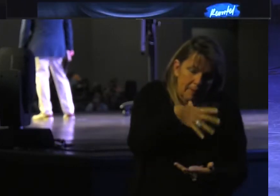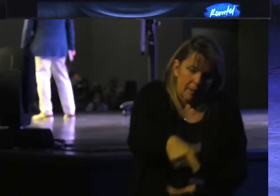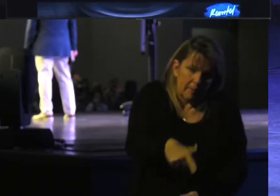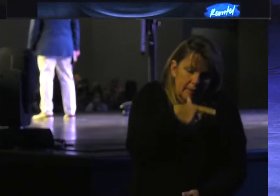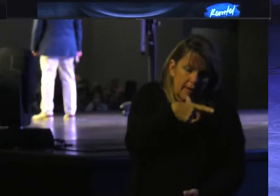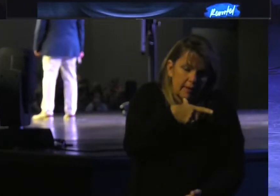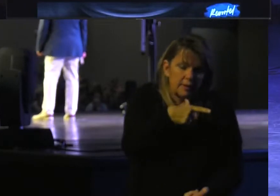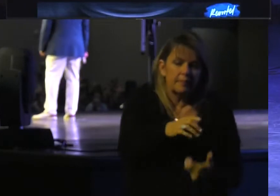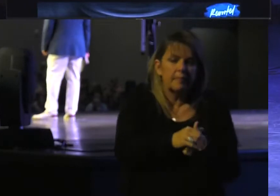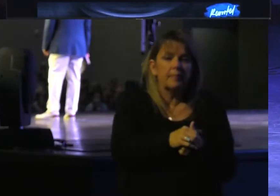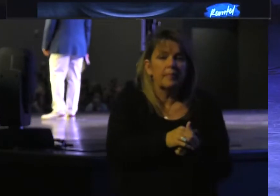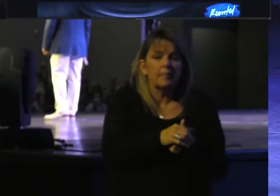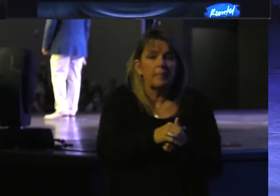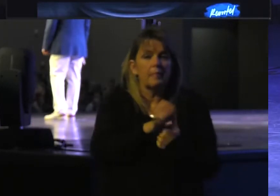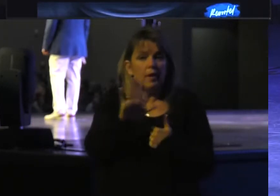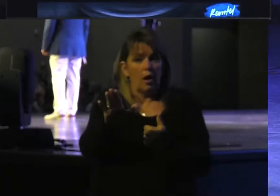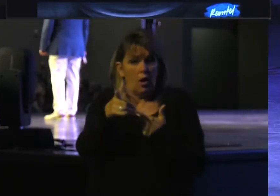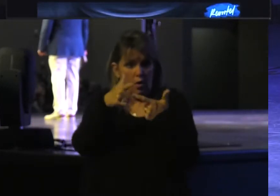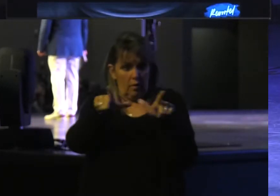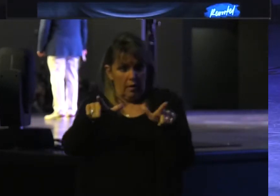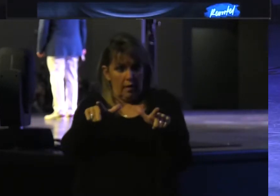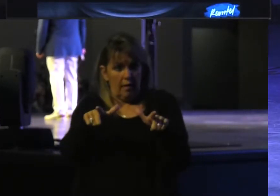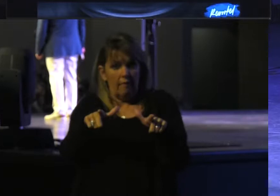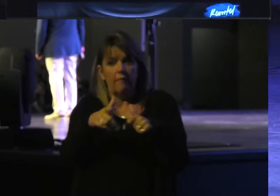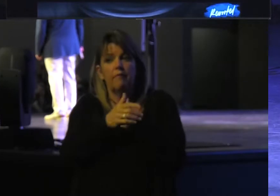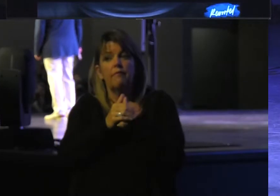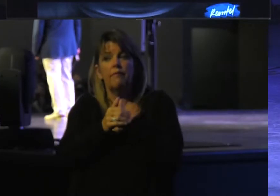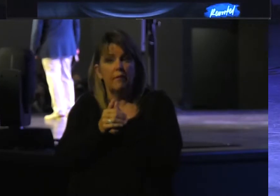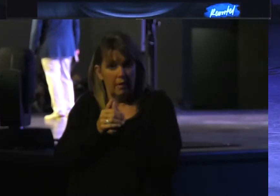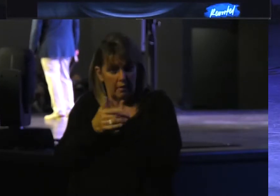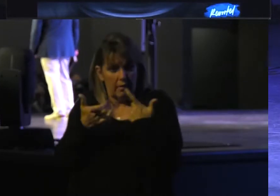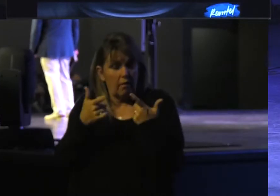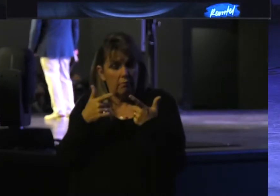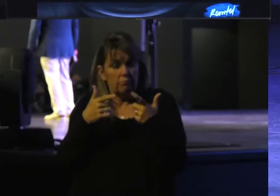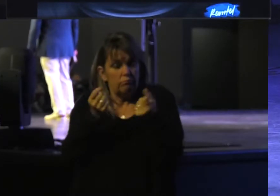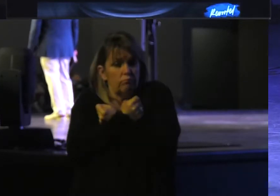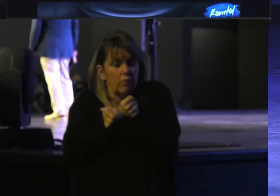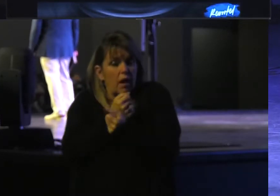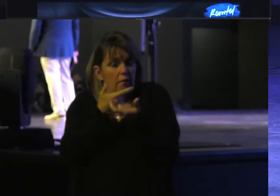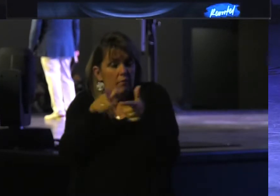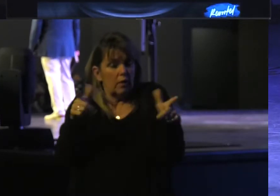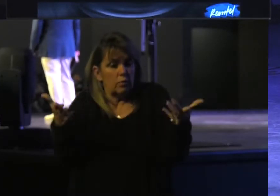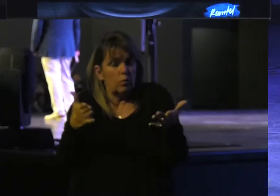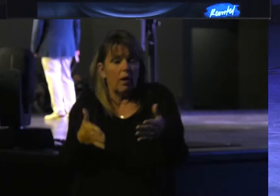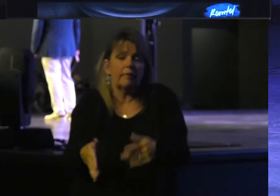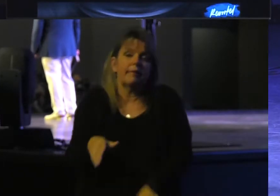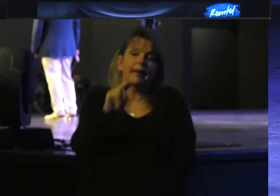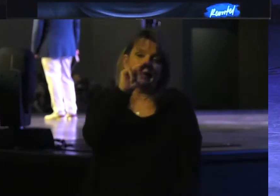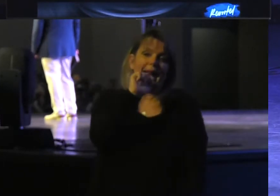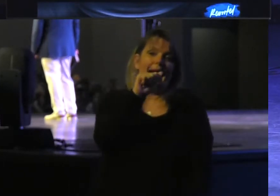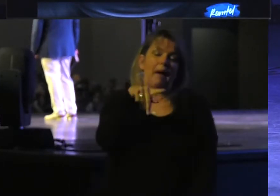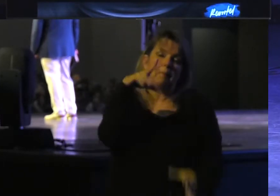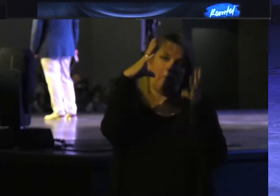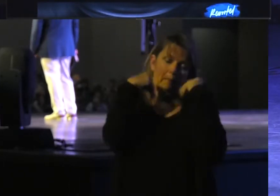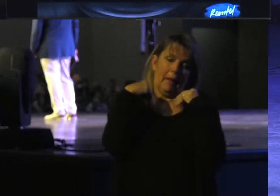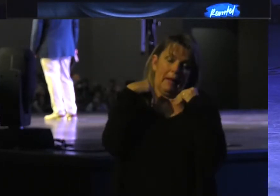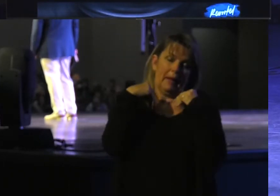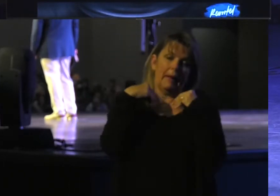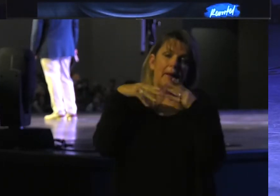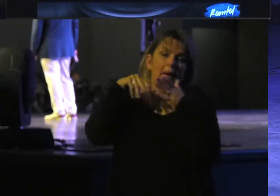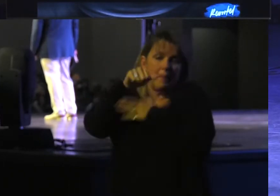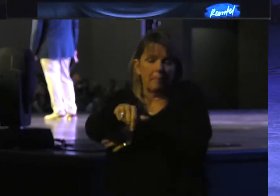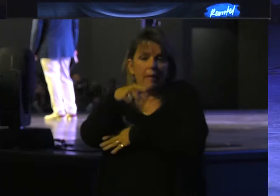tell you what is her love language. A nap. Buy her lunch and leave her